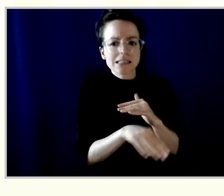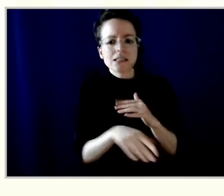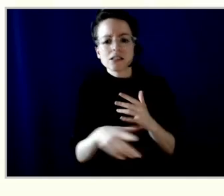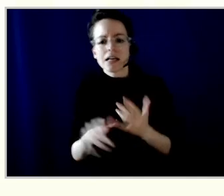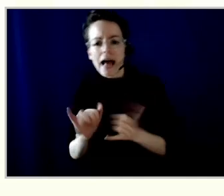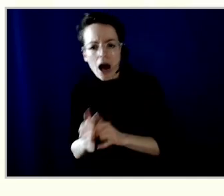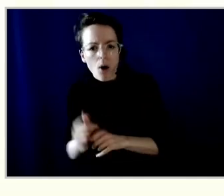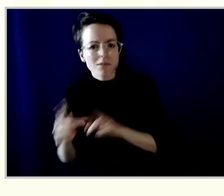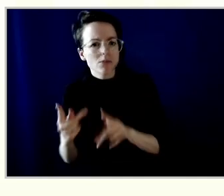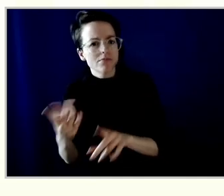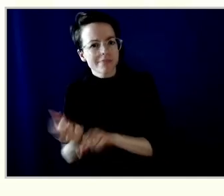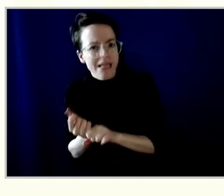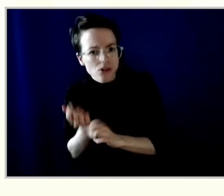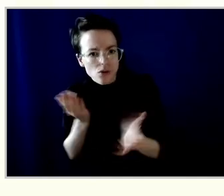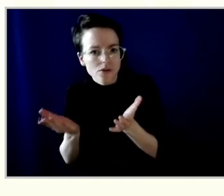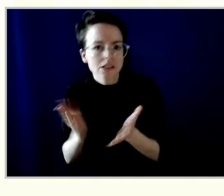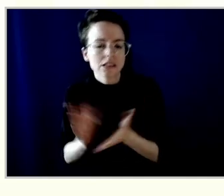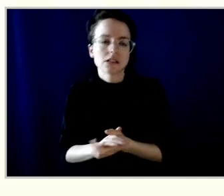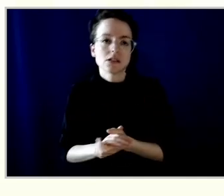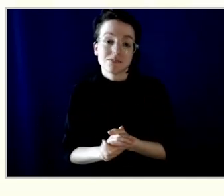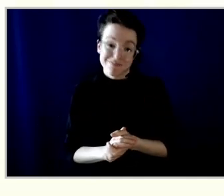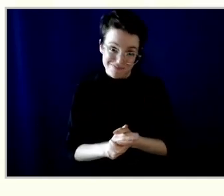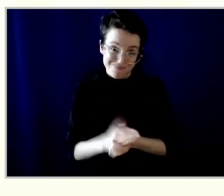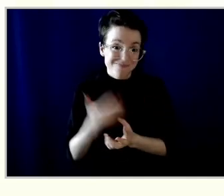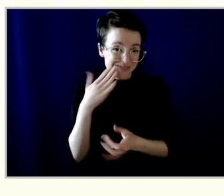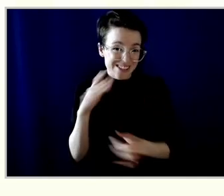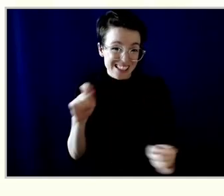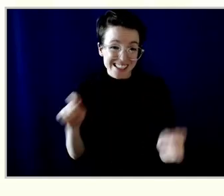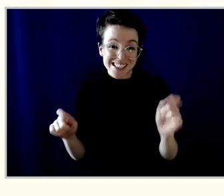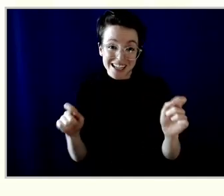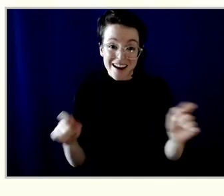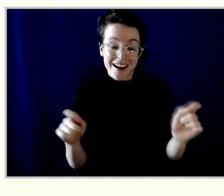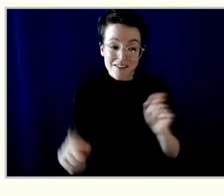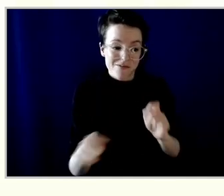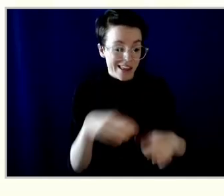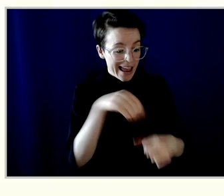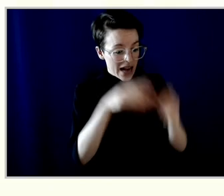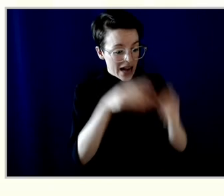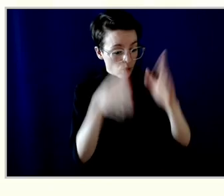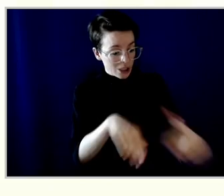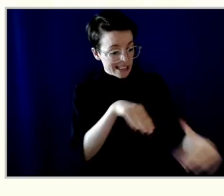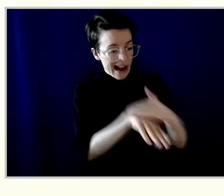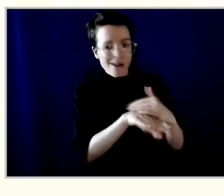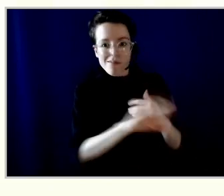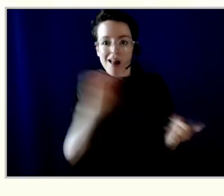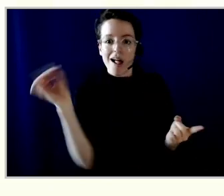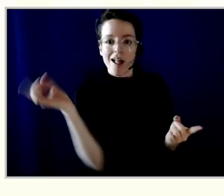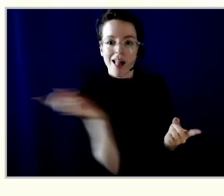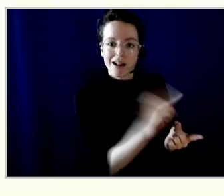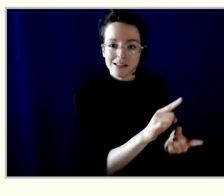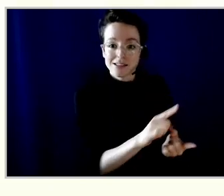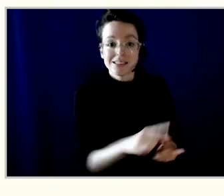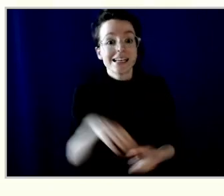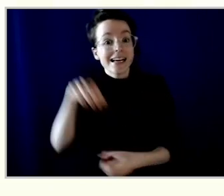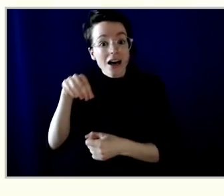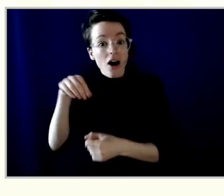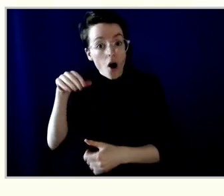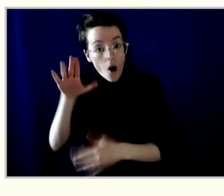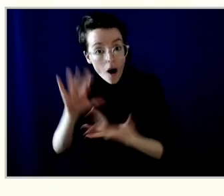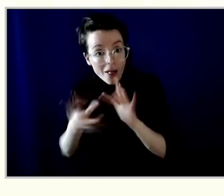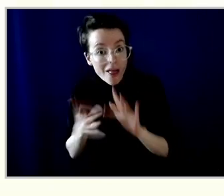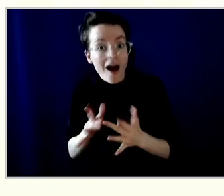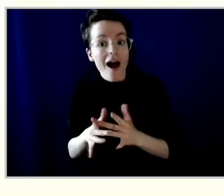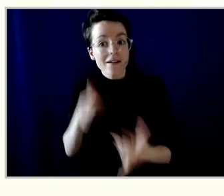certainly away from in-person to online and to phone. So we have been trying to adjust and to shift our resources